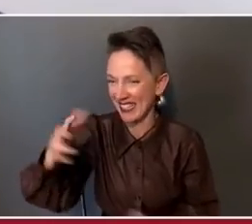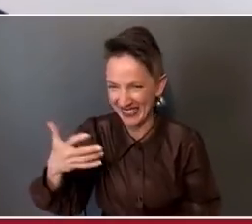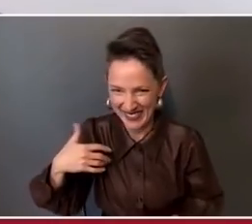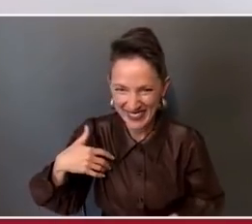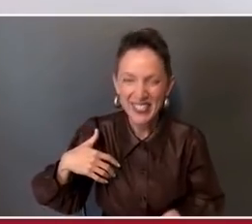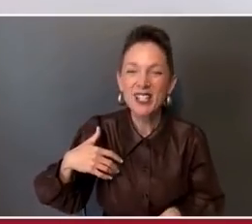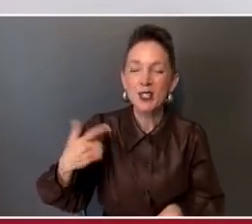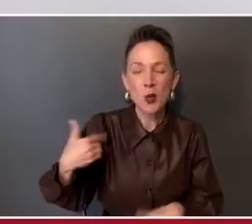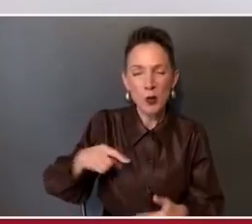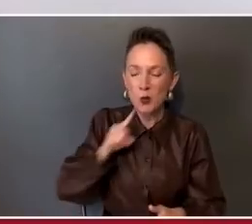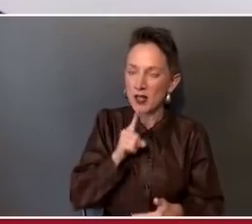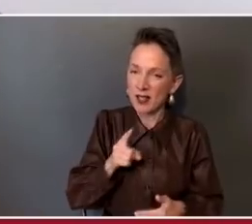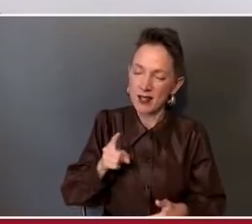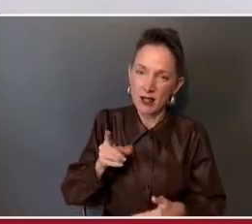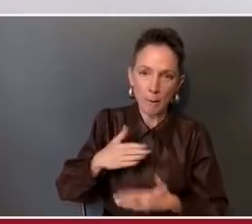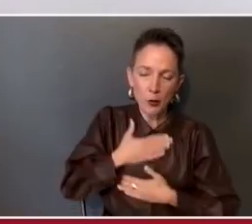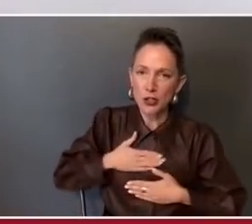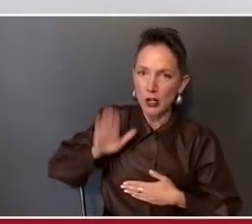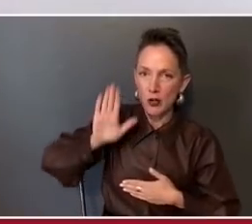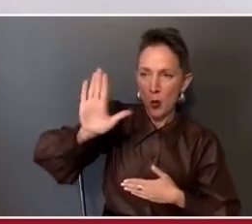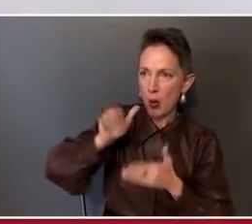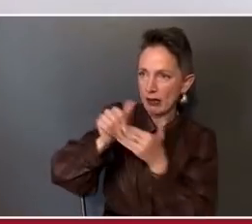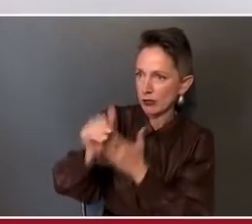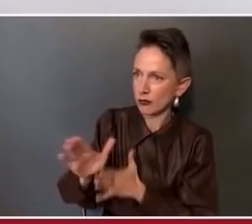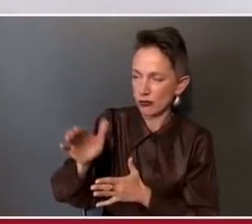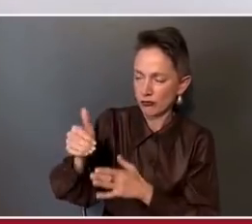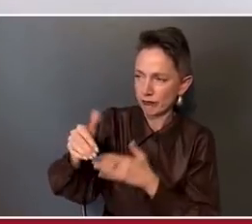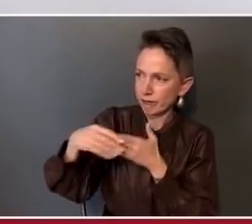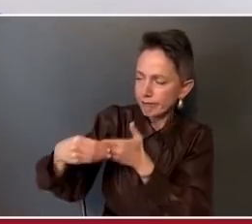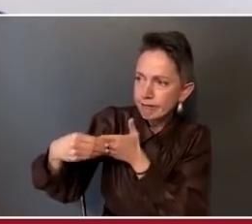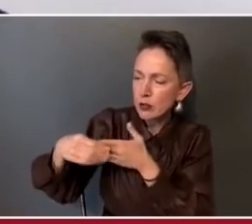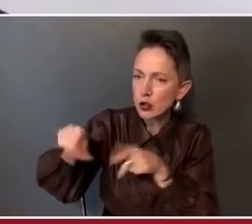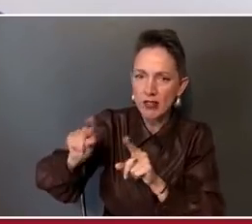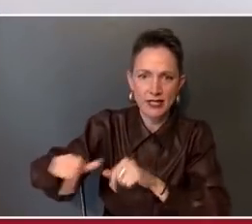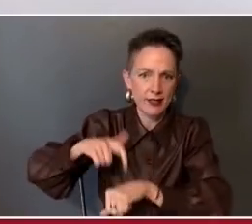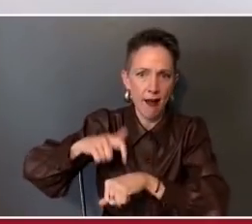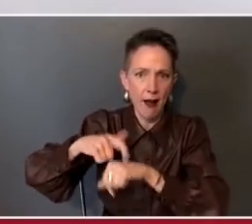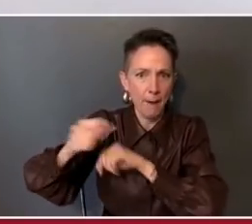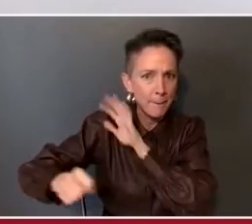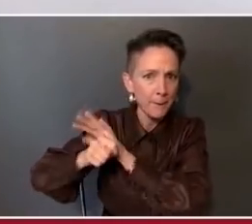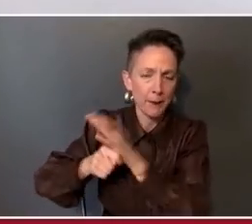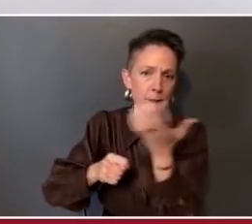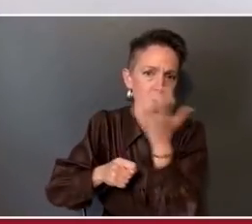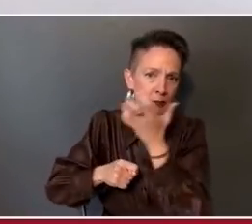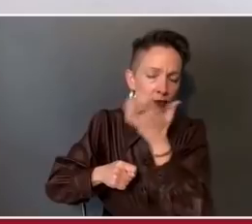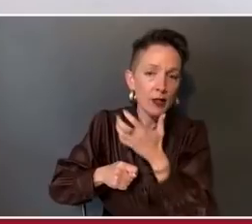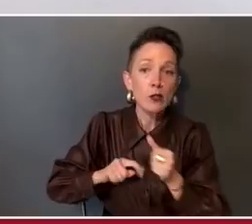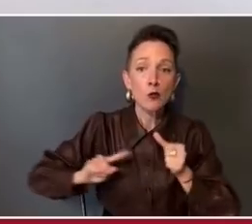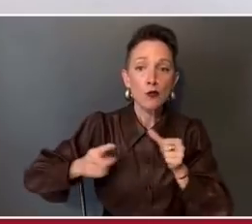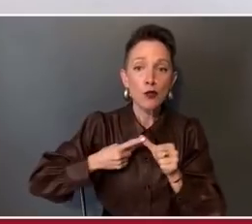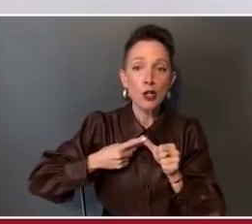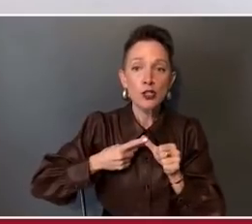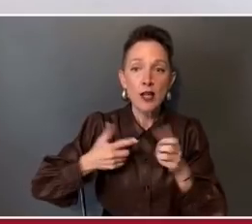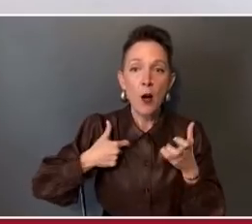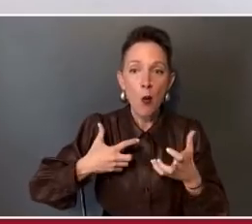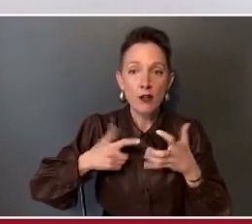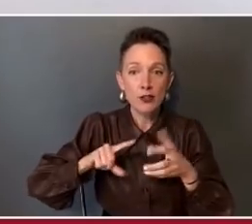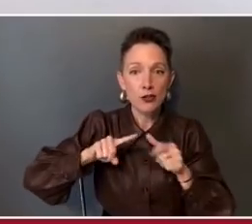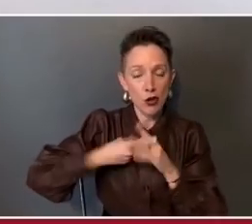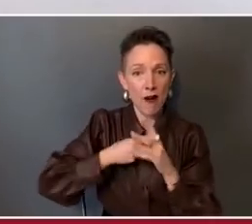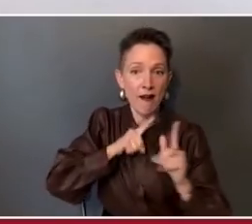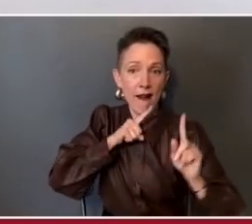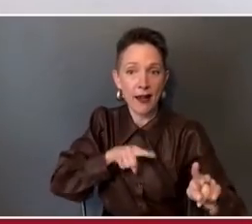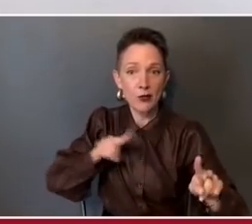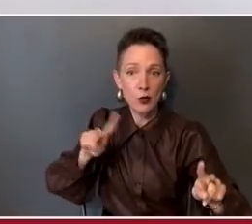very much appreciated his leadership and support through this time. Well, let me start out answering that question with just some